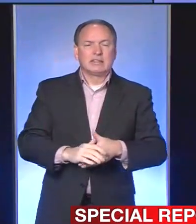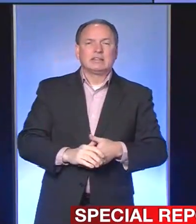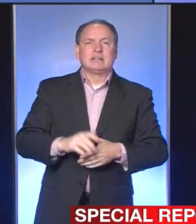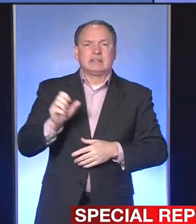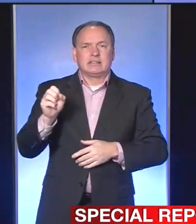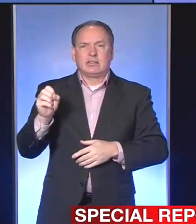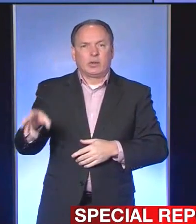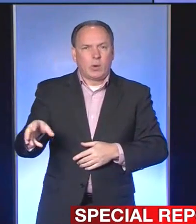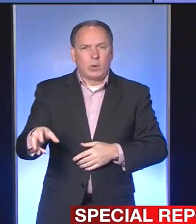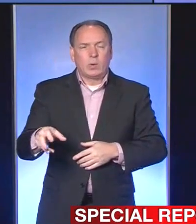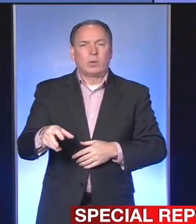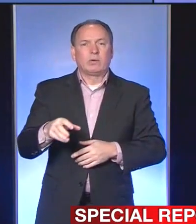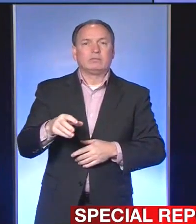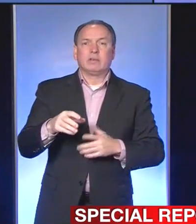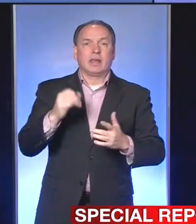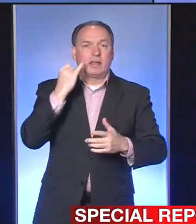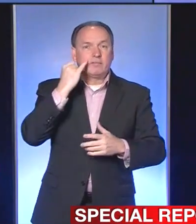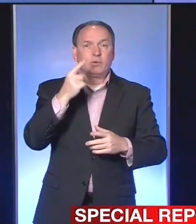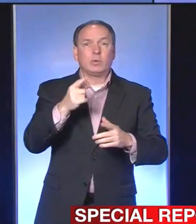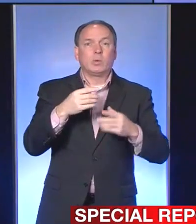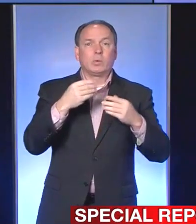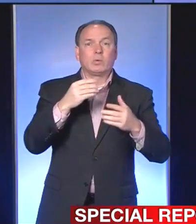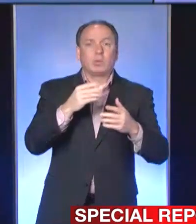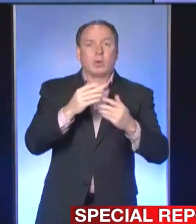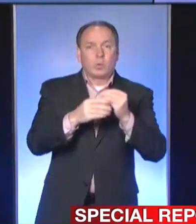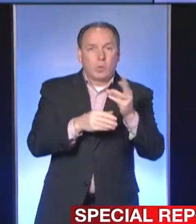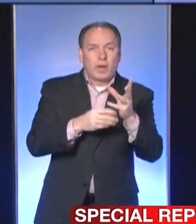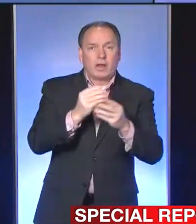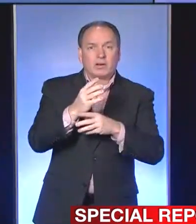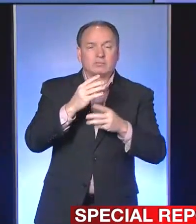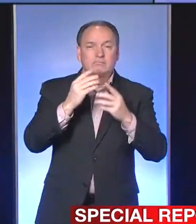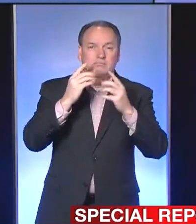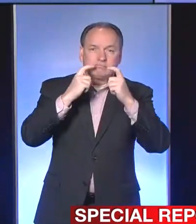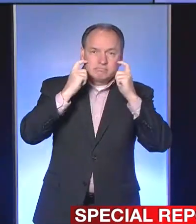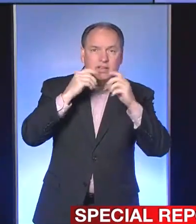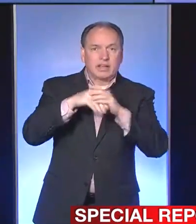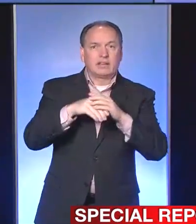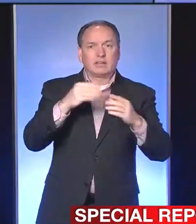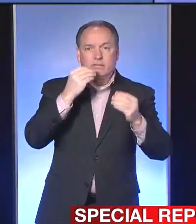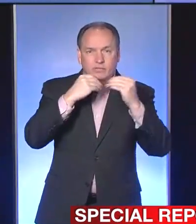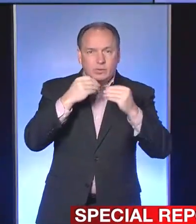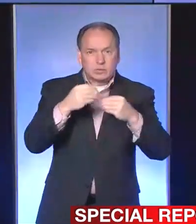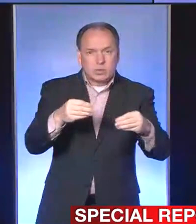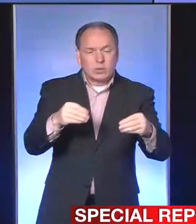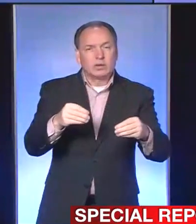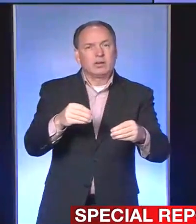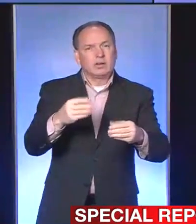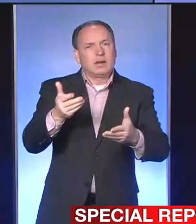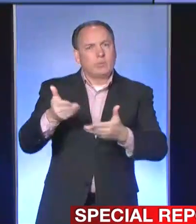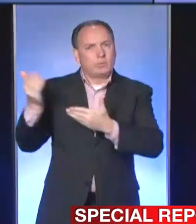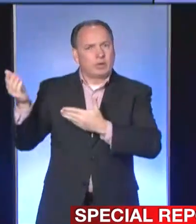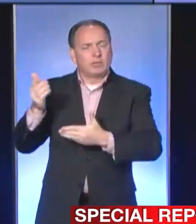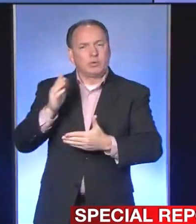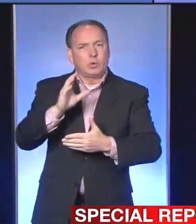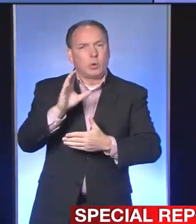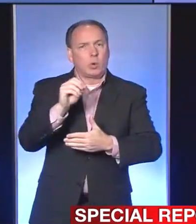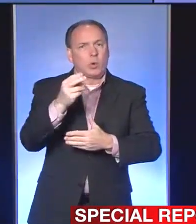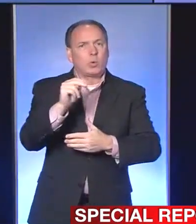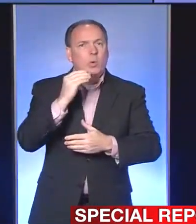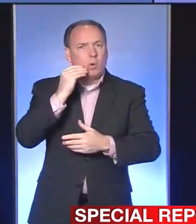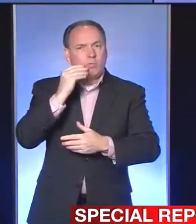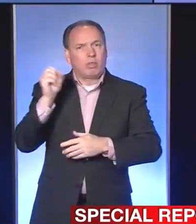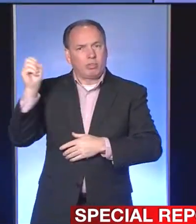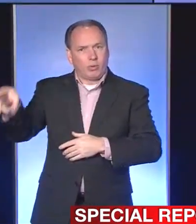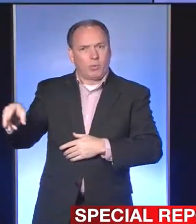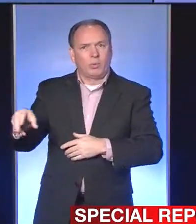gloves with you. For example, if you wear them in a grocery store, take them with you and dispose of them properly when you get back to your own home so